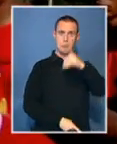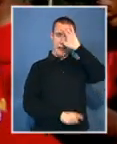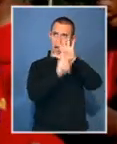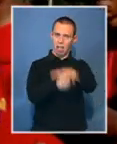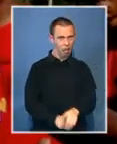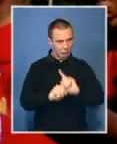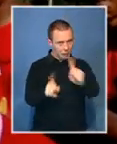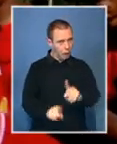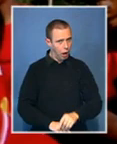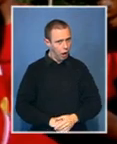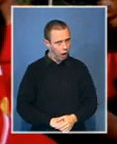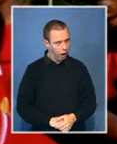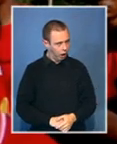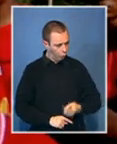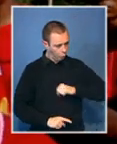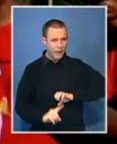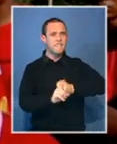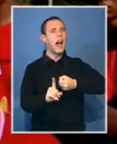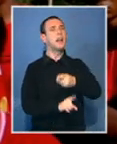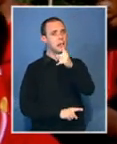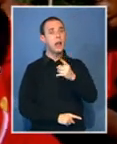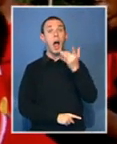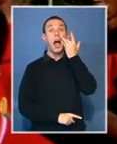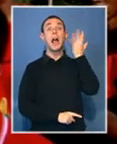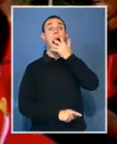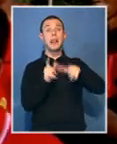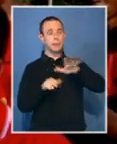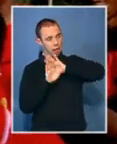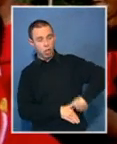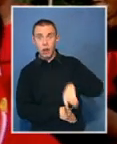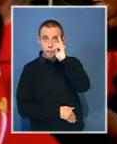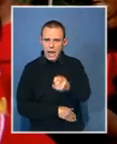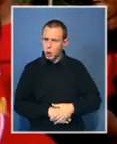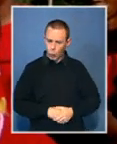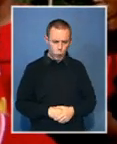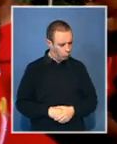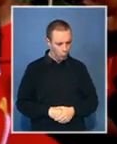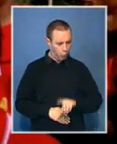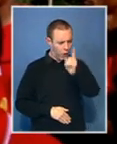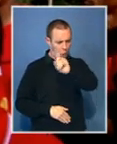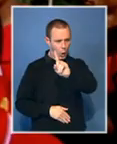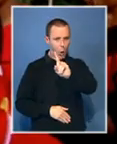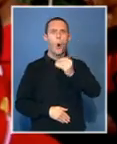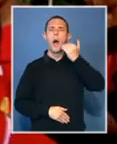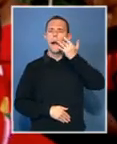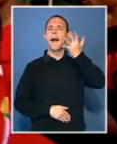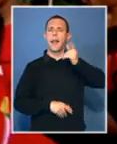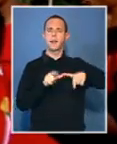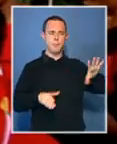exclusion of the colored people. You know, affirmative action is nothing else than